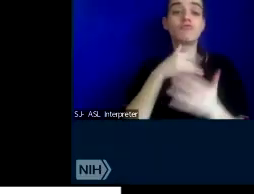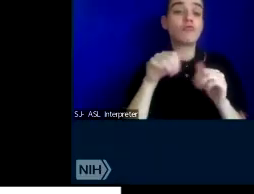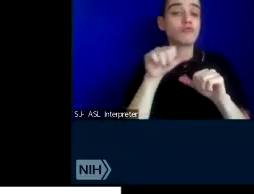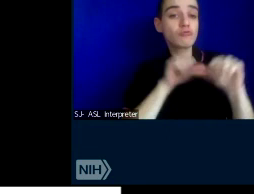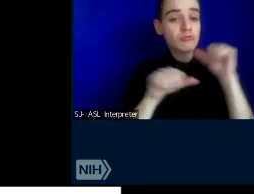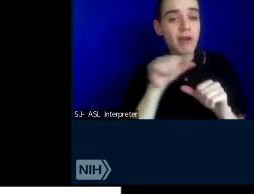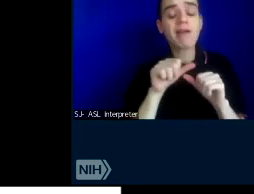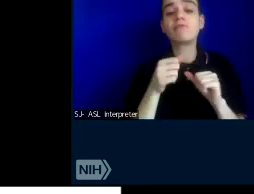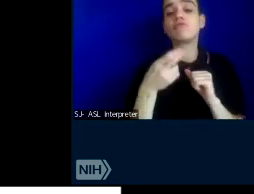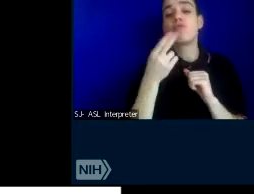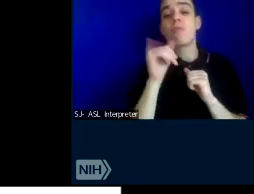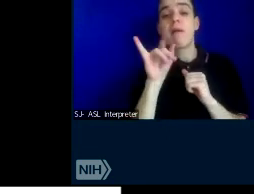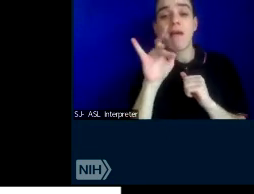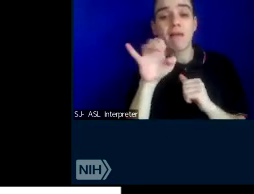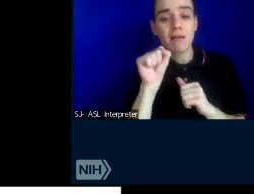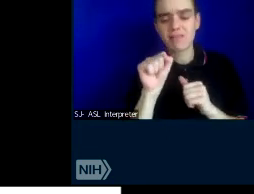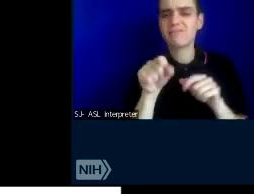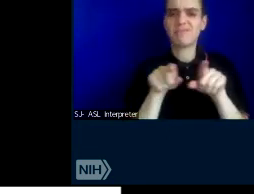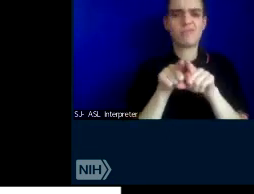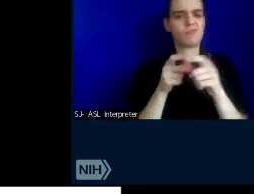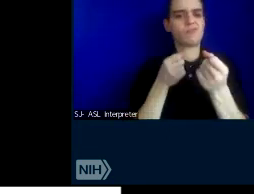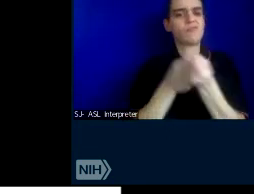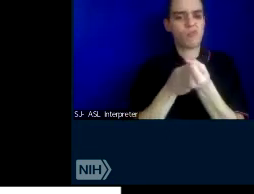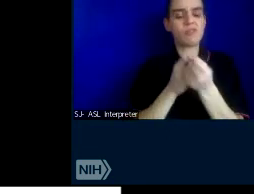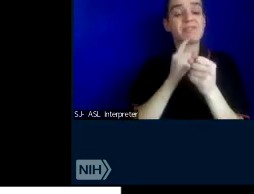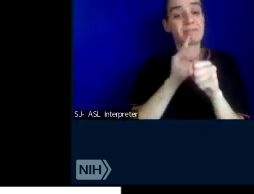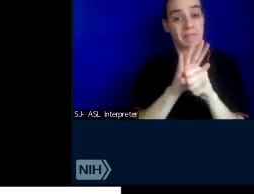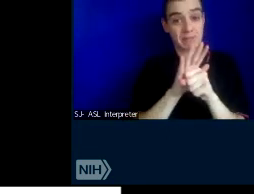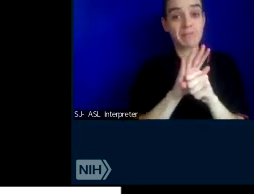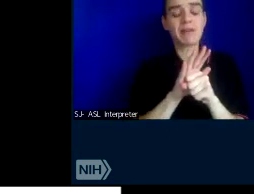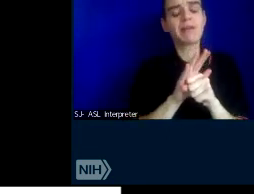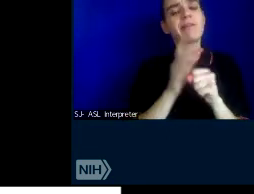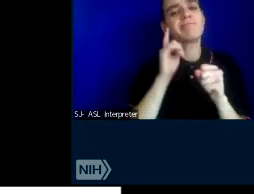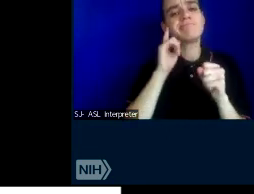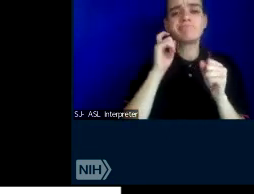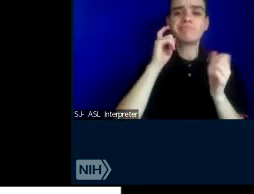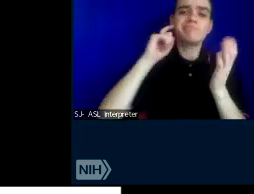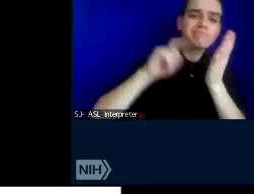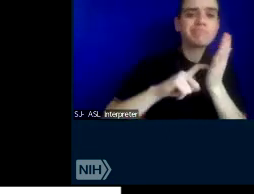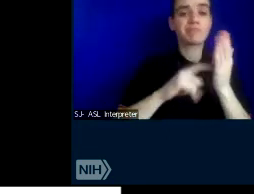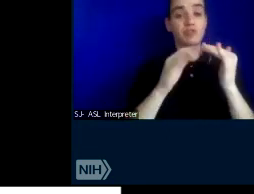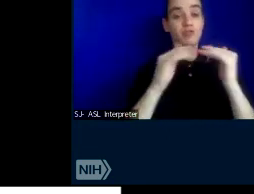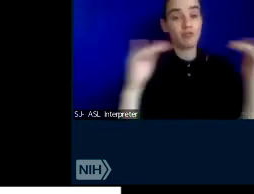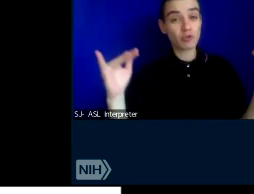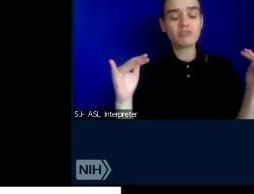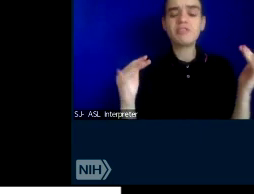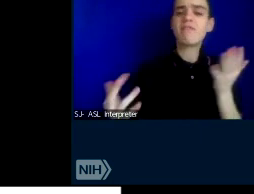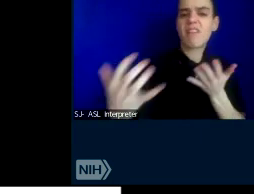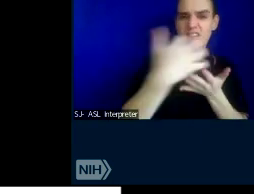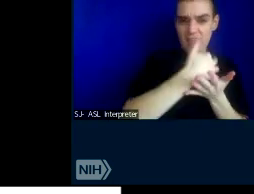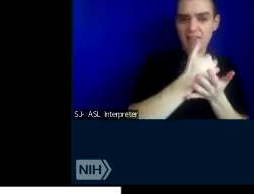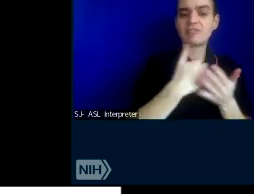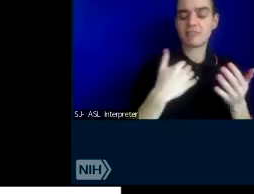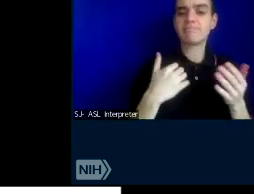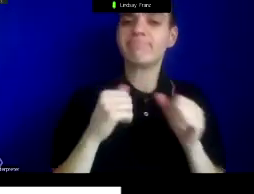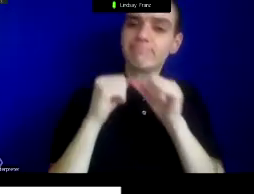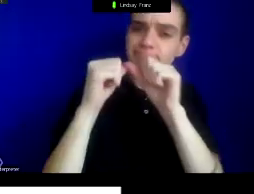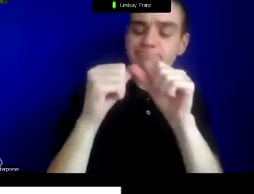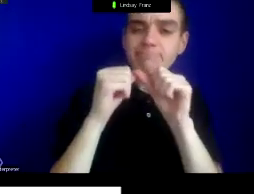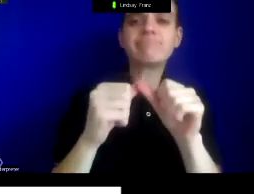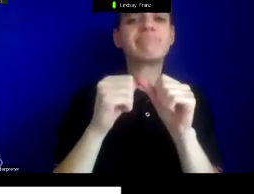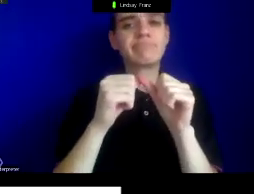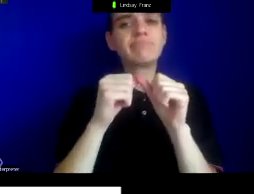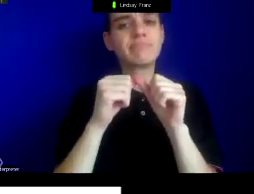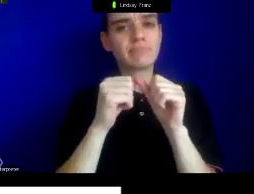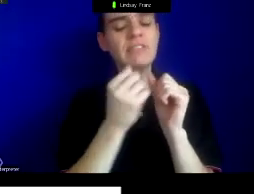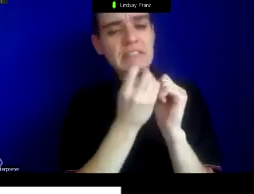series also supports the commitment of the NLM to recognize the diversity of its collections which stand 10 centuries, encompass a range of digital